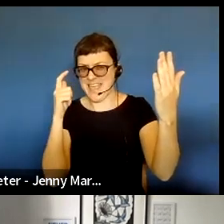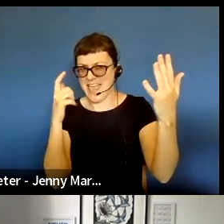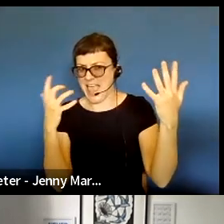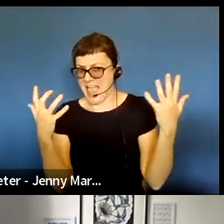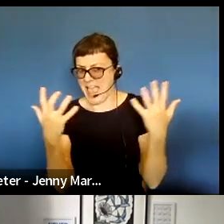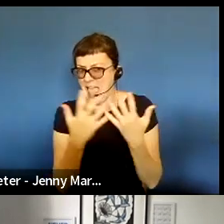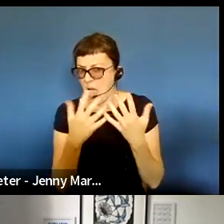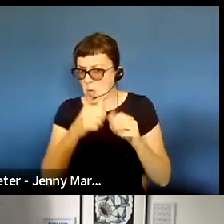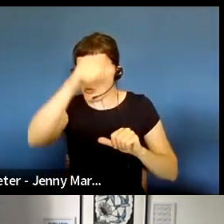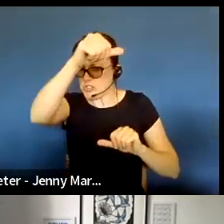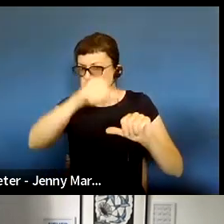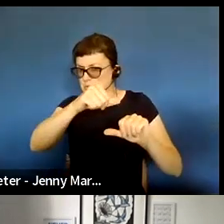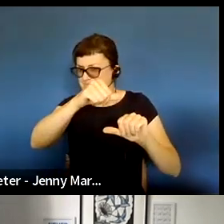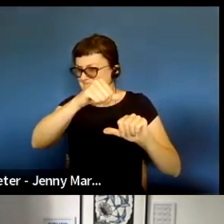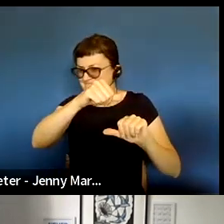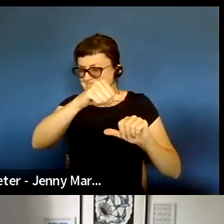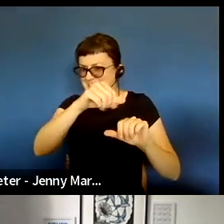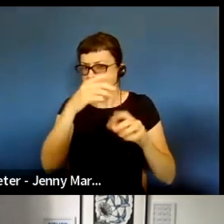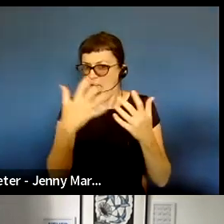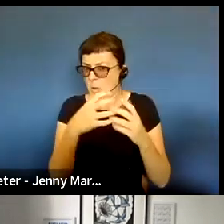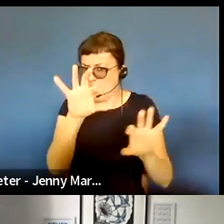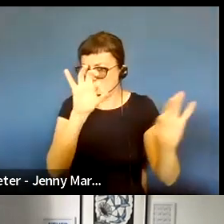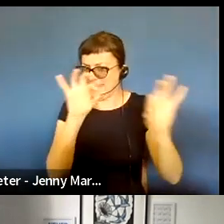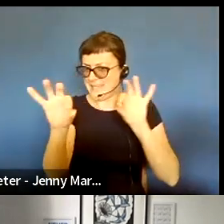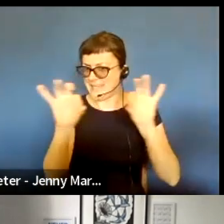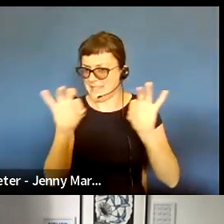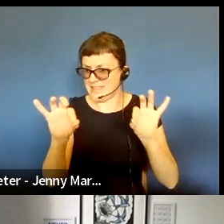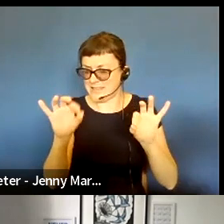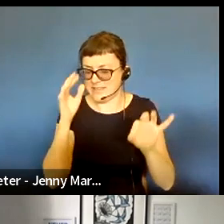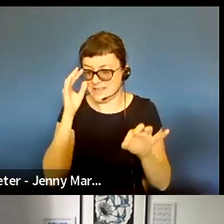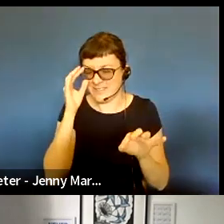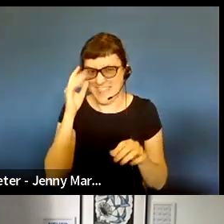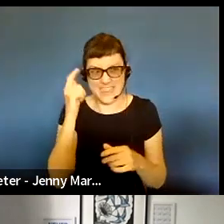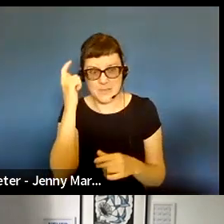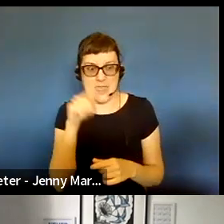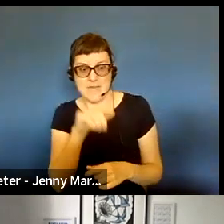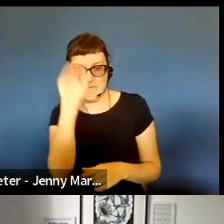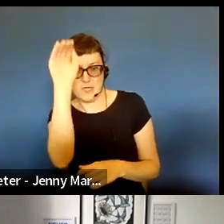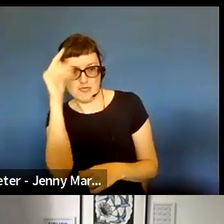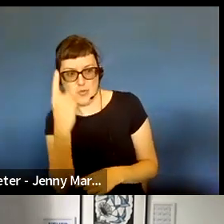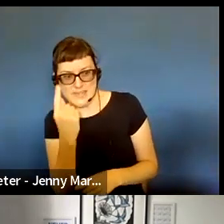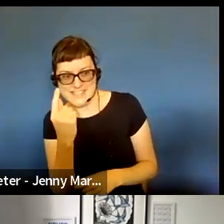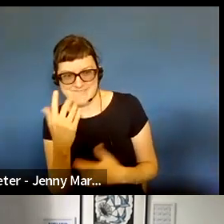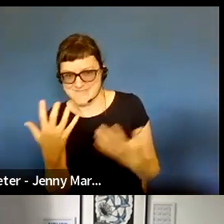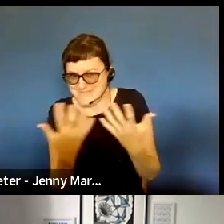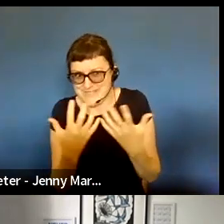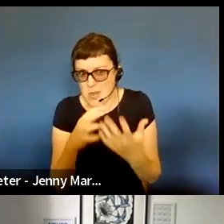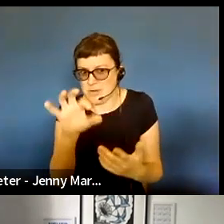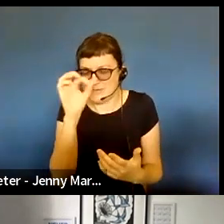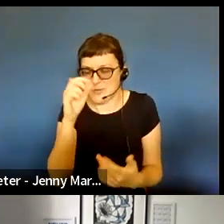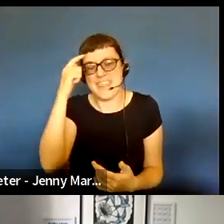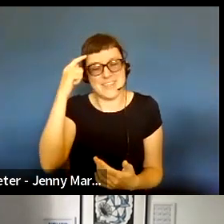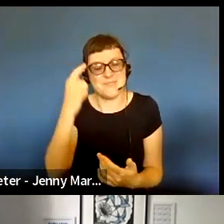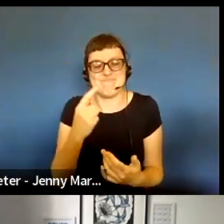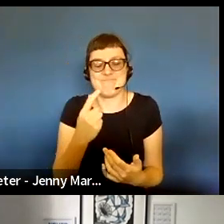get down to a selection based on like future potential. And I think random selection